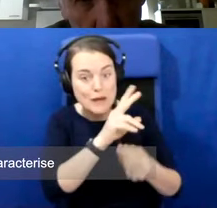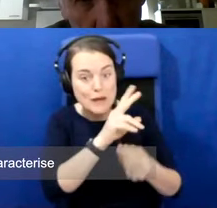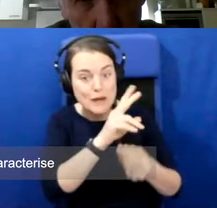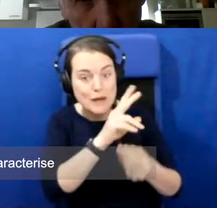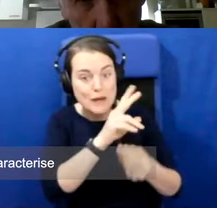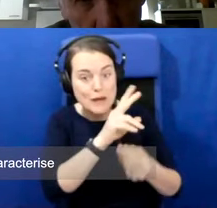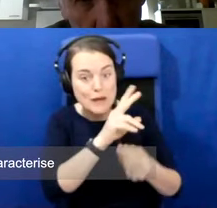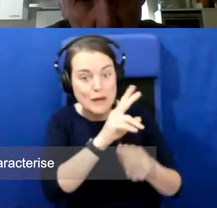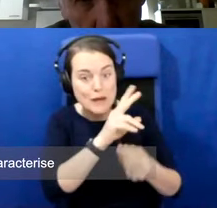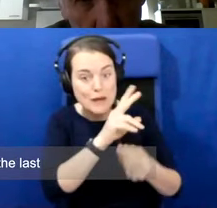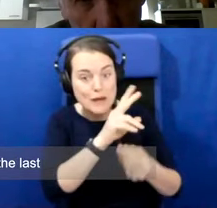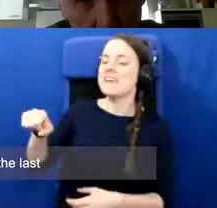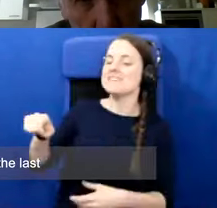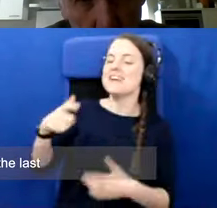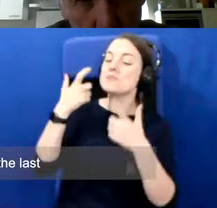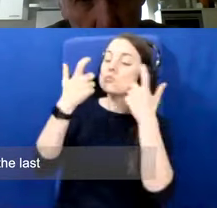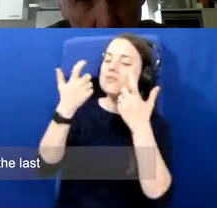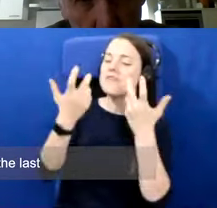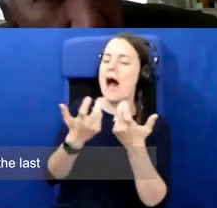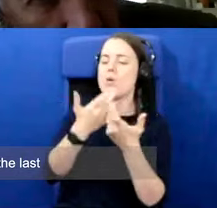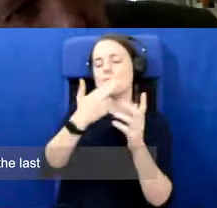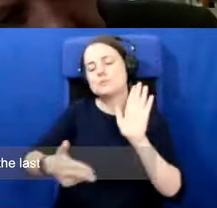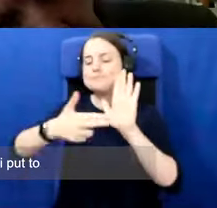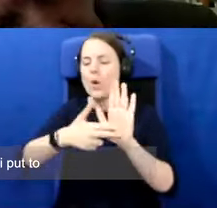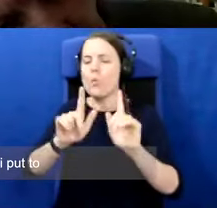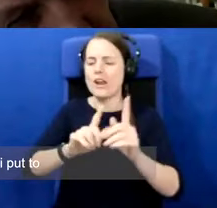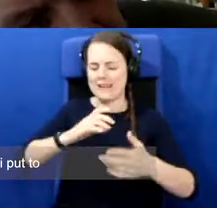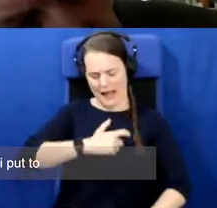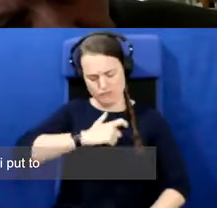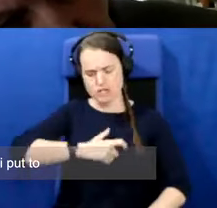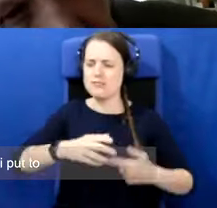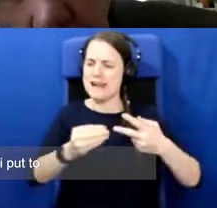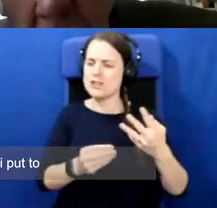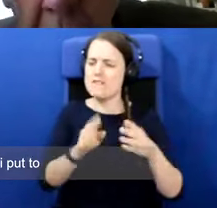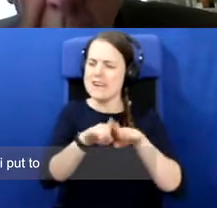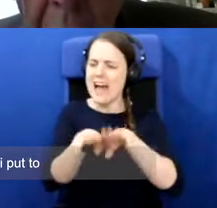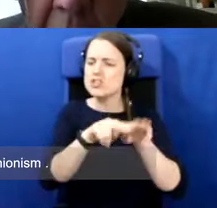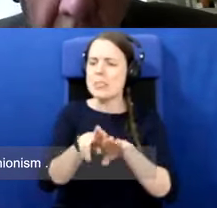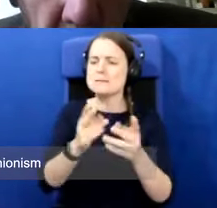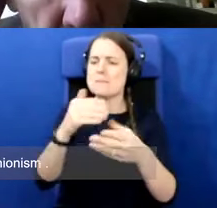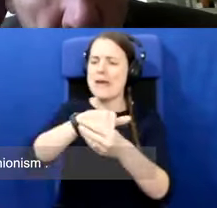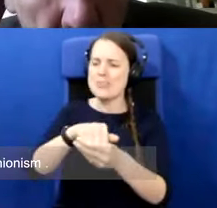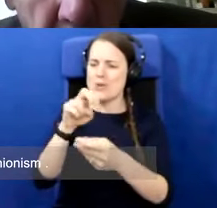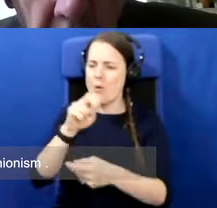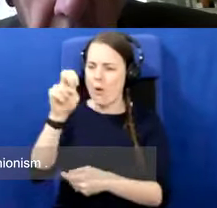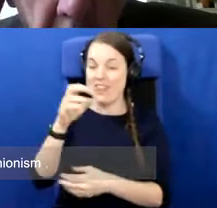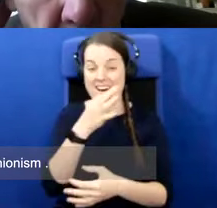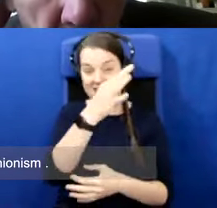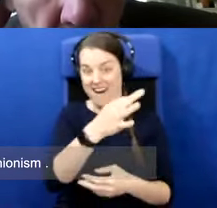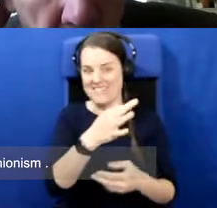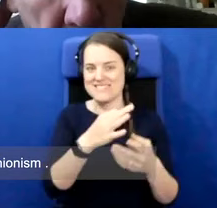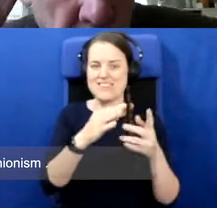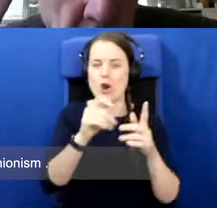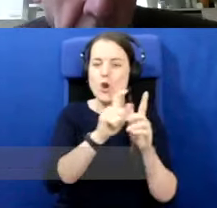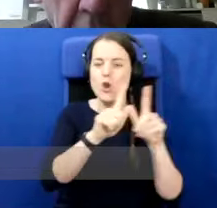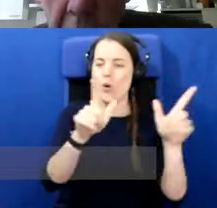characterize nationalism in the north over the last hundred years? It's a question I put to Lord Bew and Thomas about unionism. Yes, thanks.